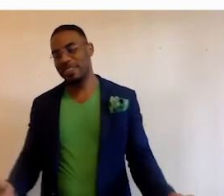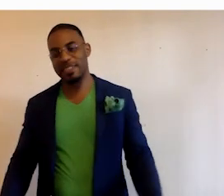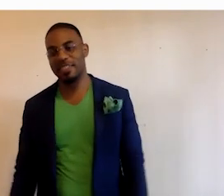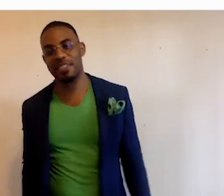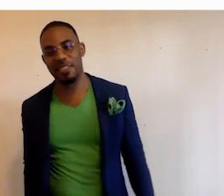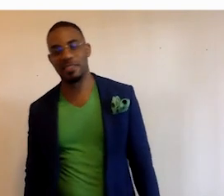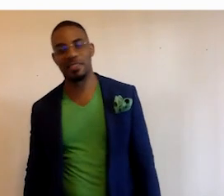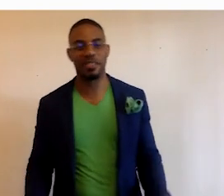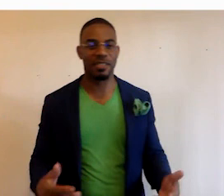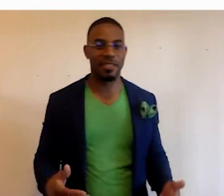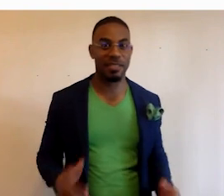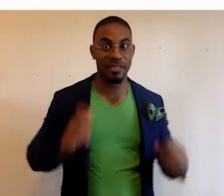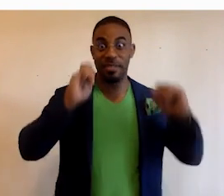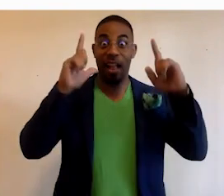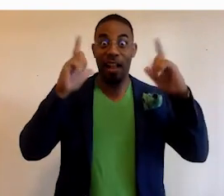Surprise.